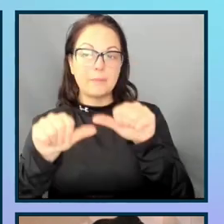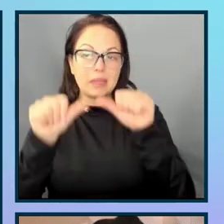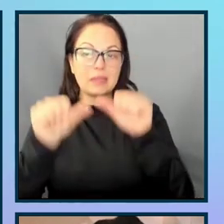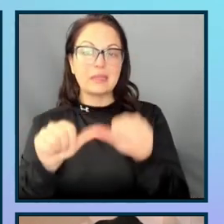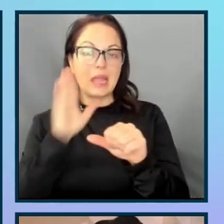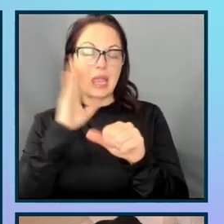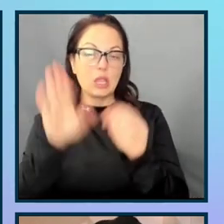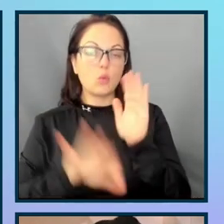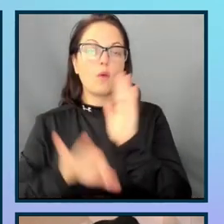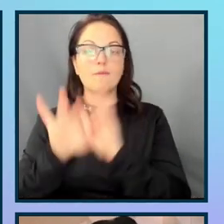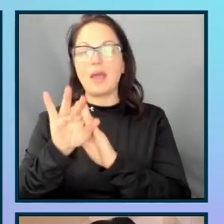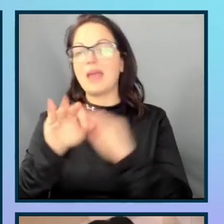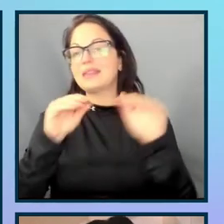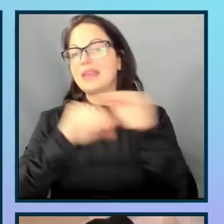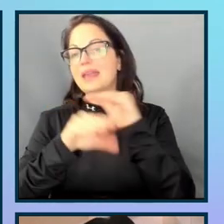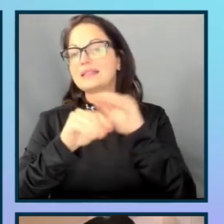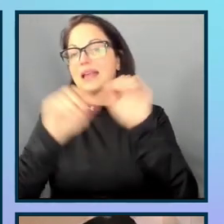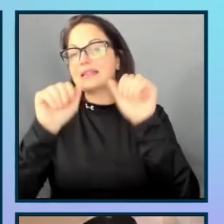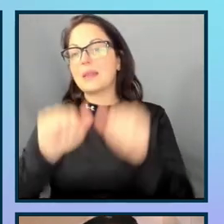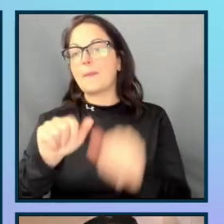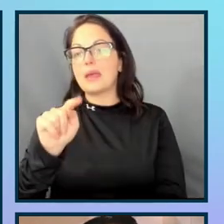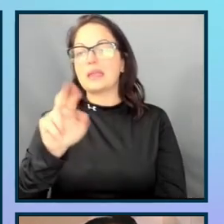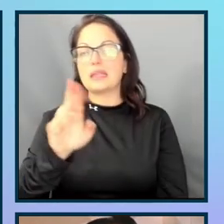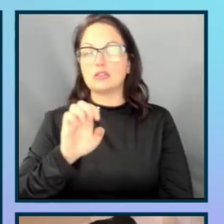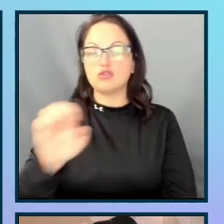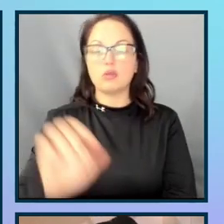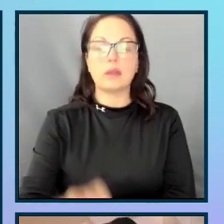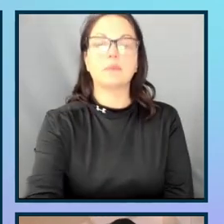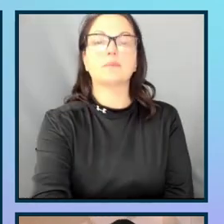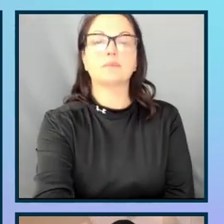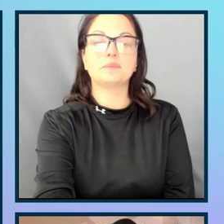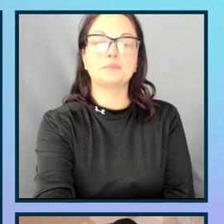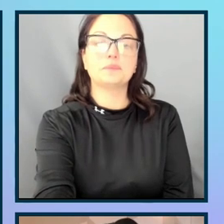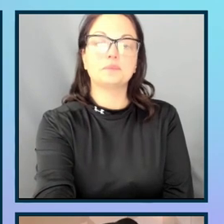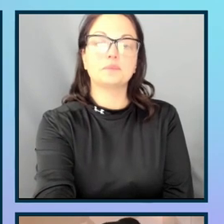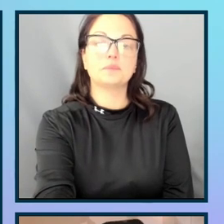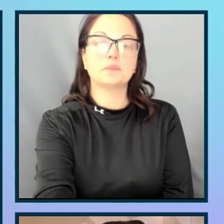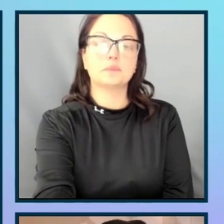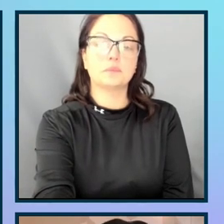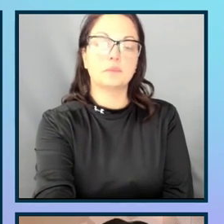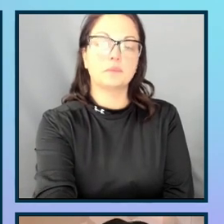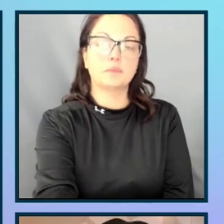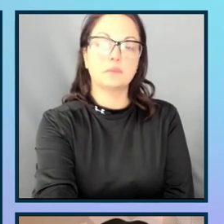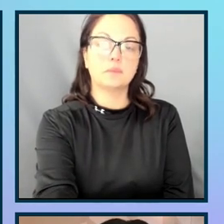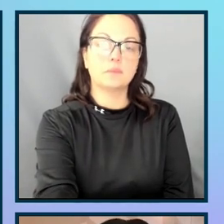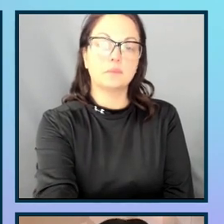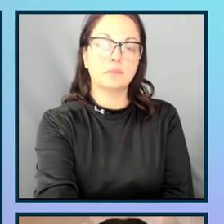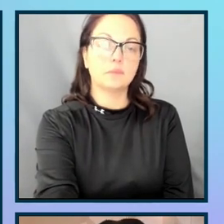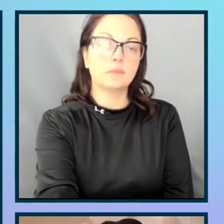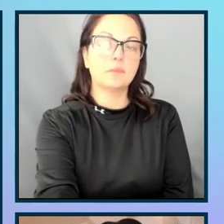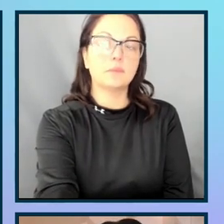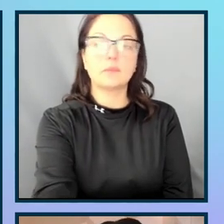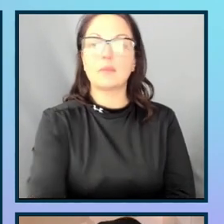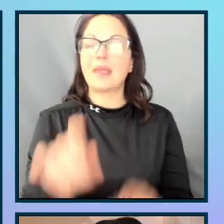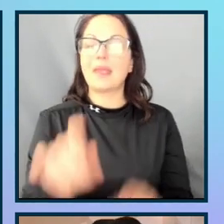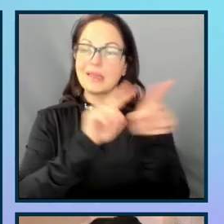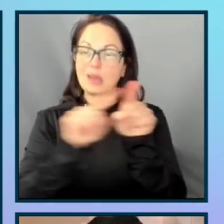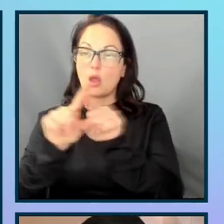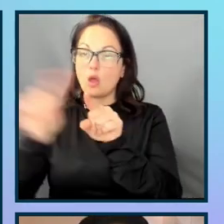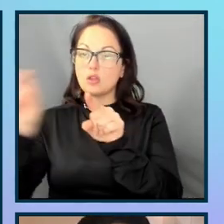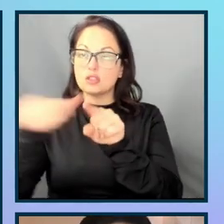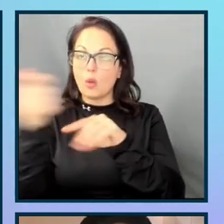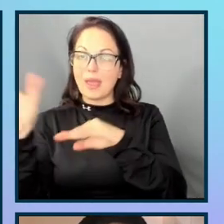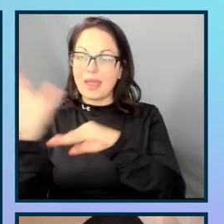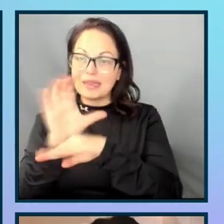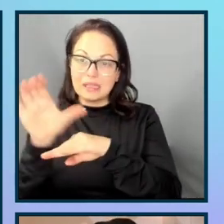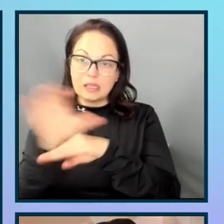ARIA attributes that have been added for that specific element, and also any computer properties that might have been added. I want to focus